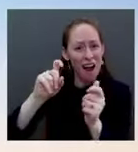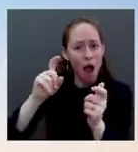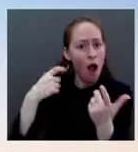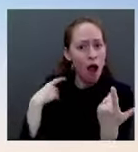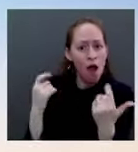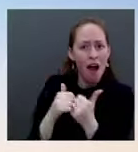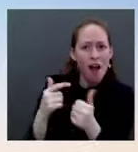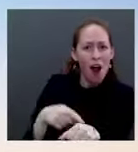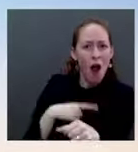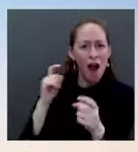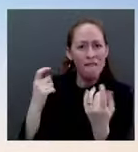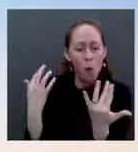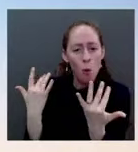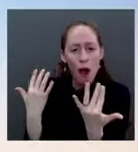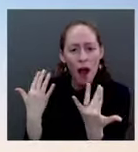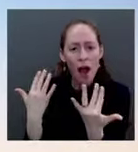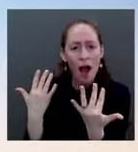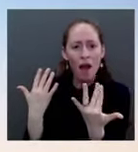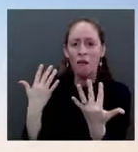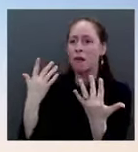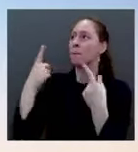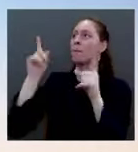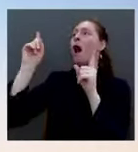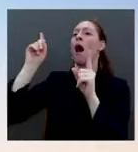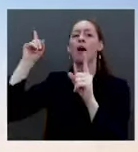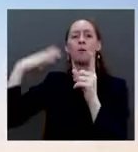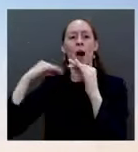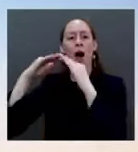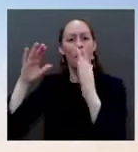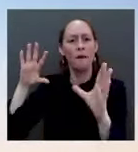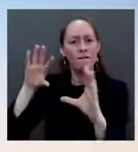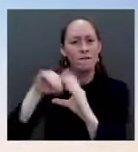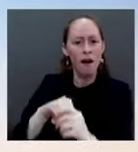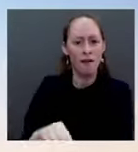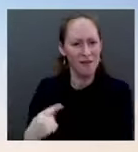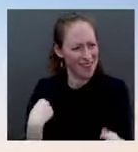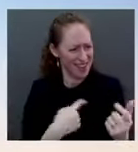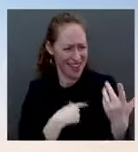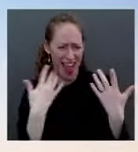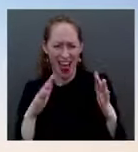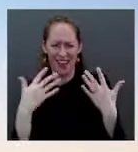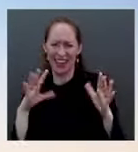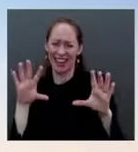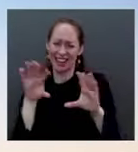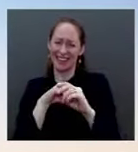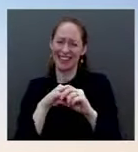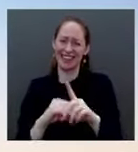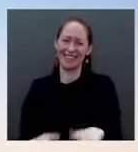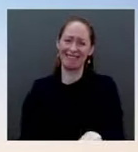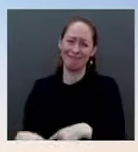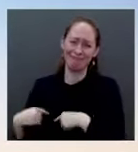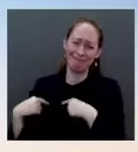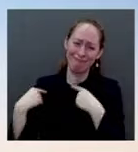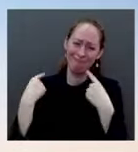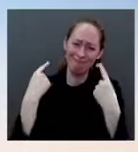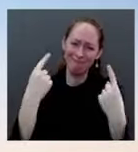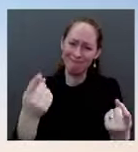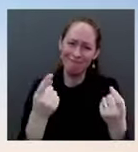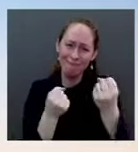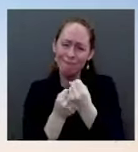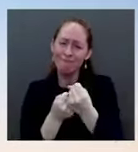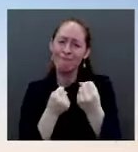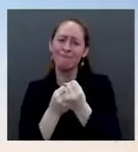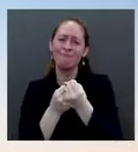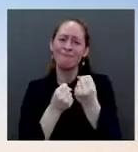administrators, labor leaders across the country nearly every single day, including in Chicago, and that will continue, and we will